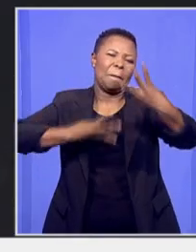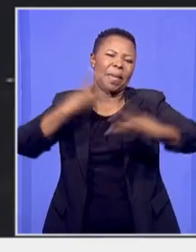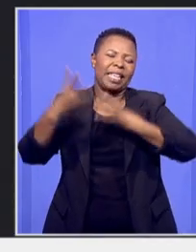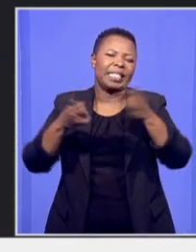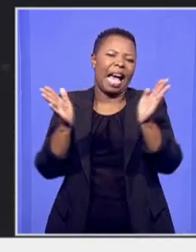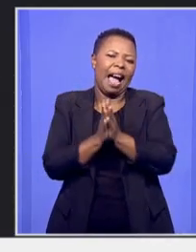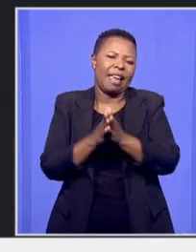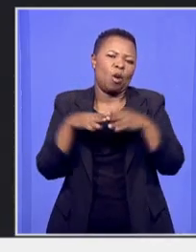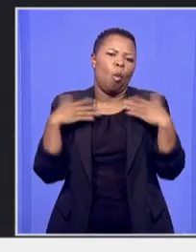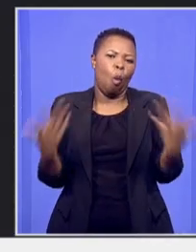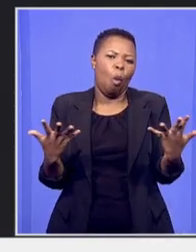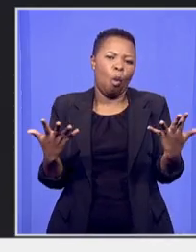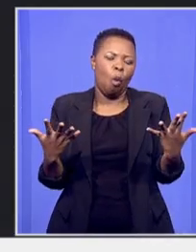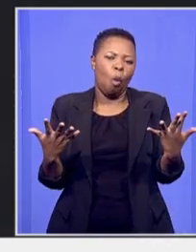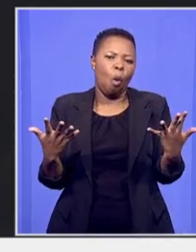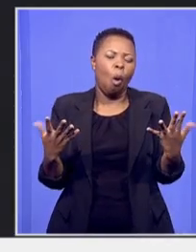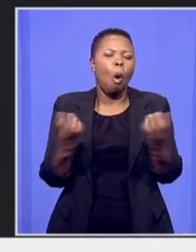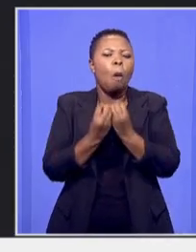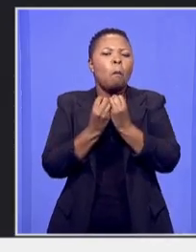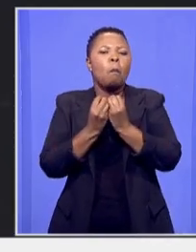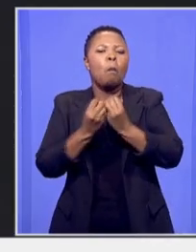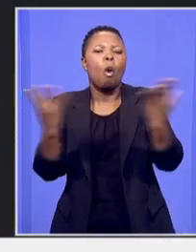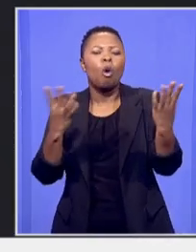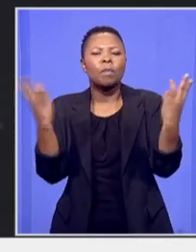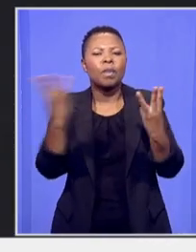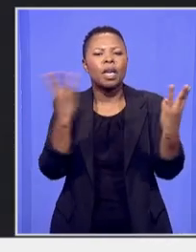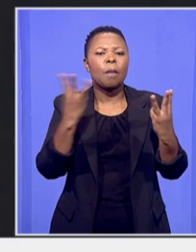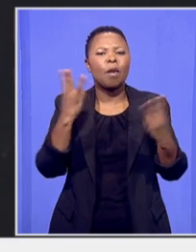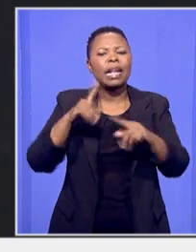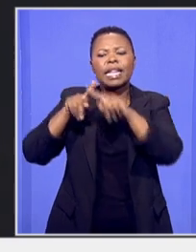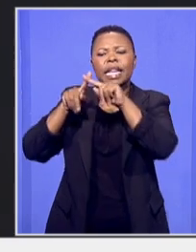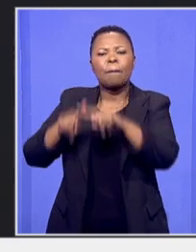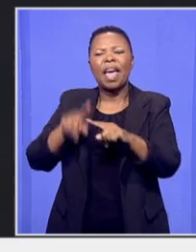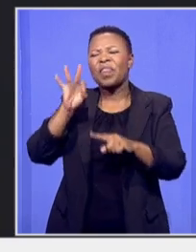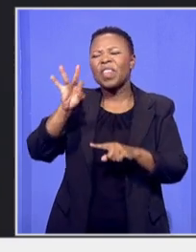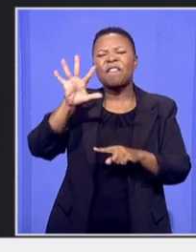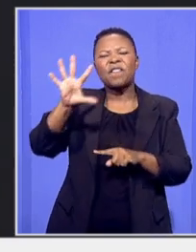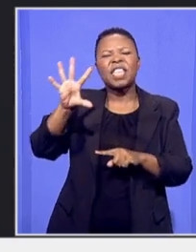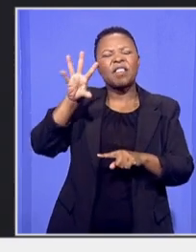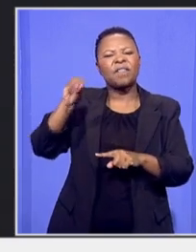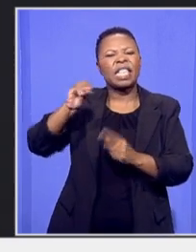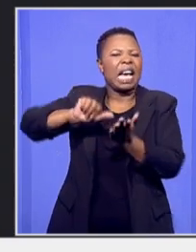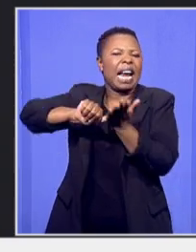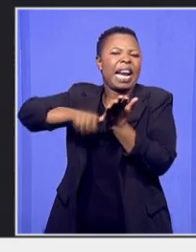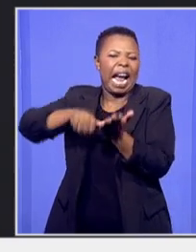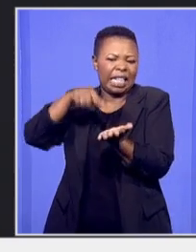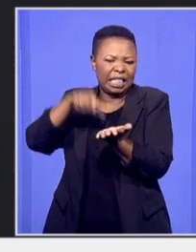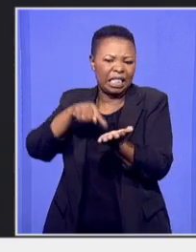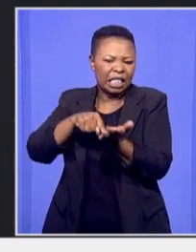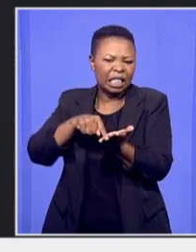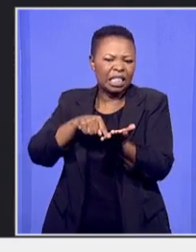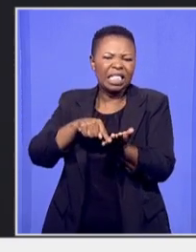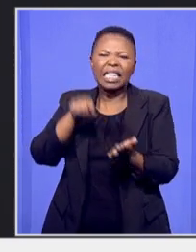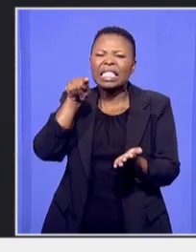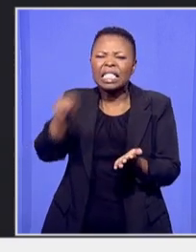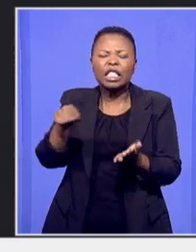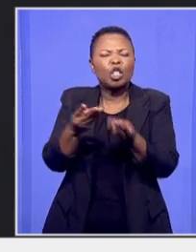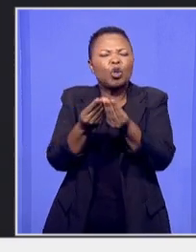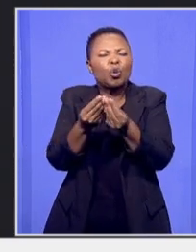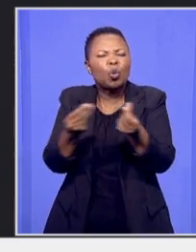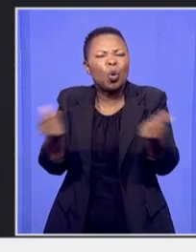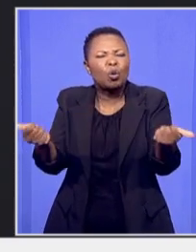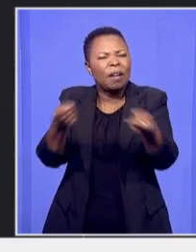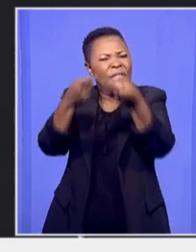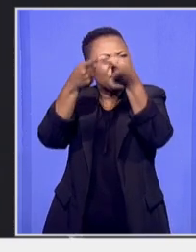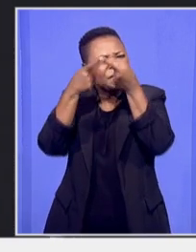is not a solution to the